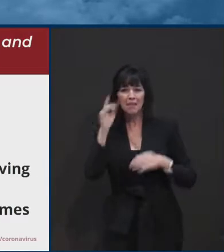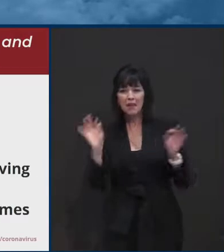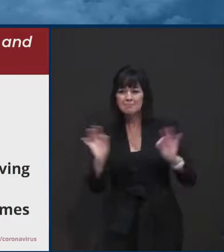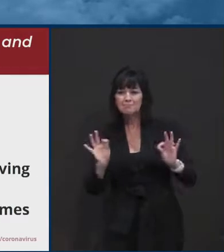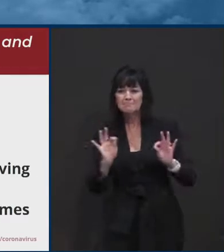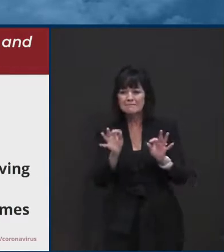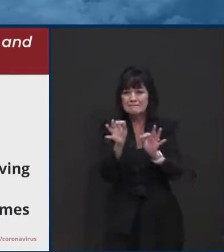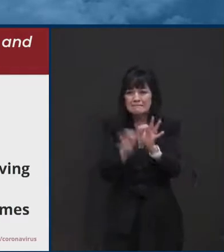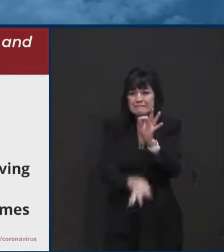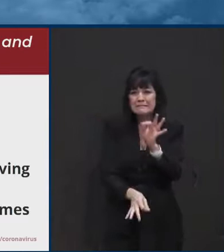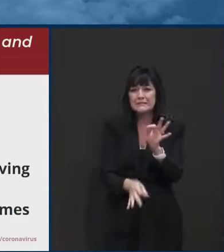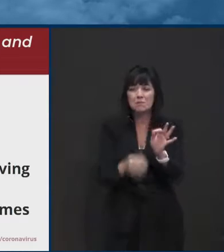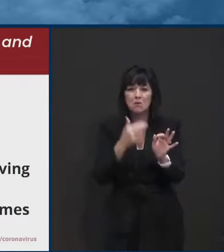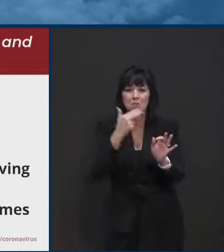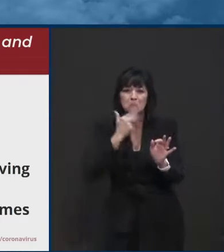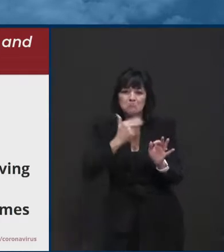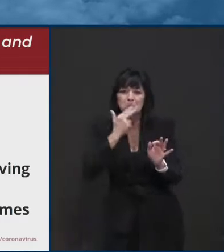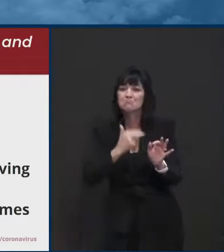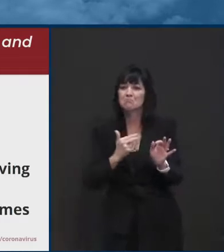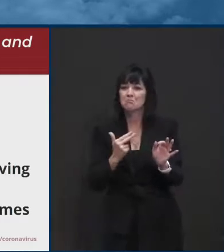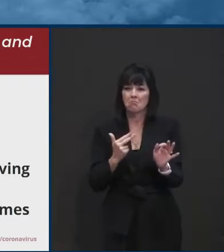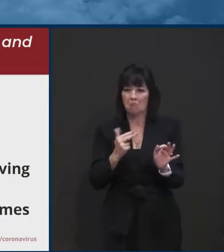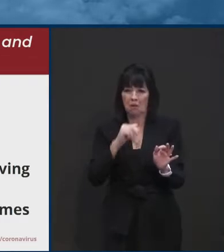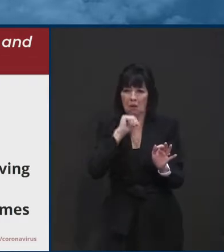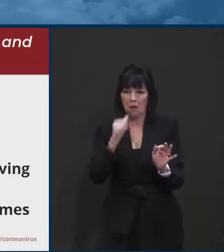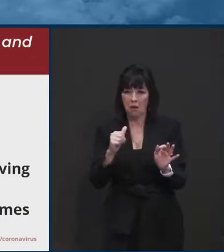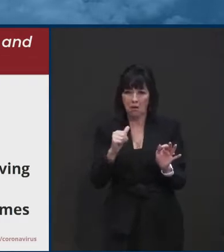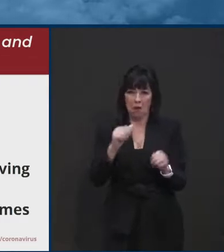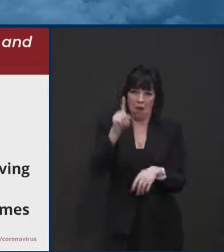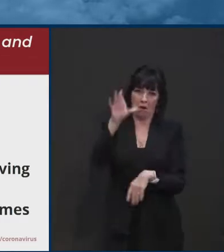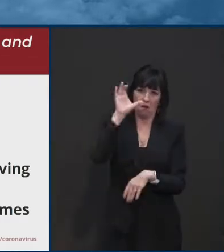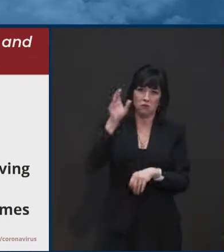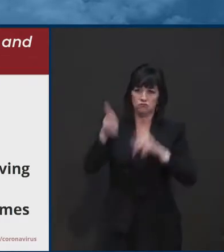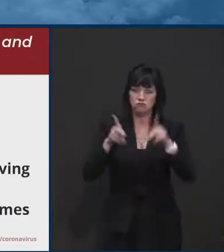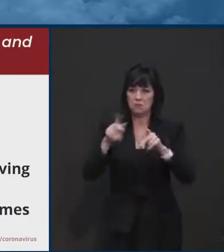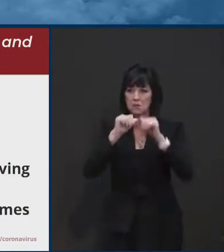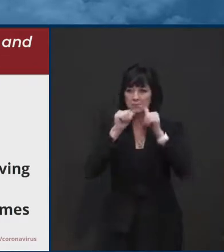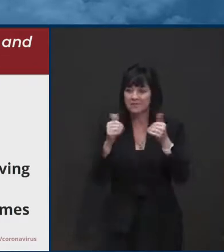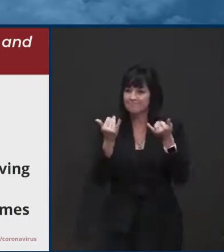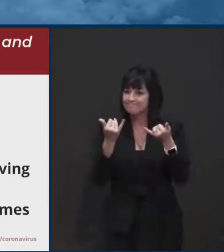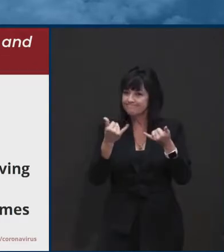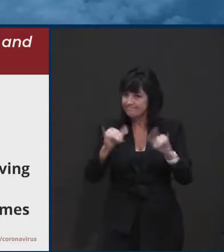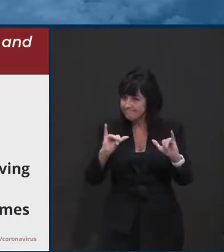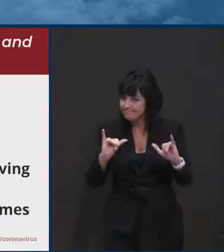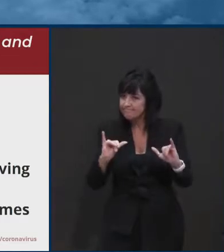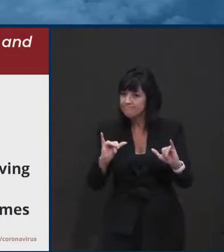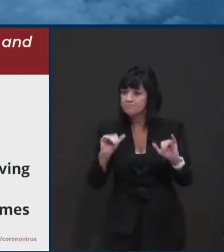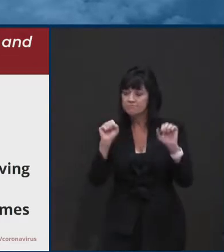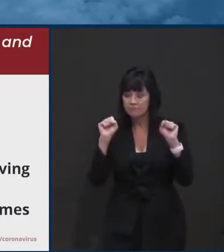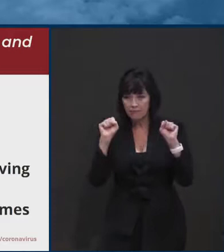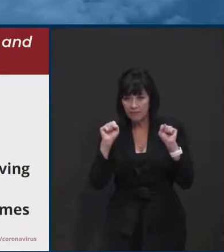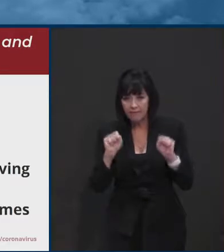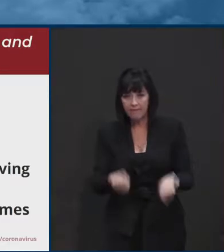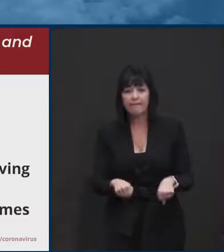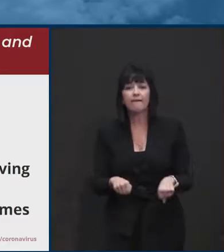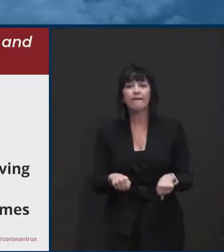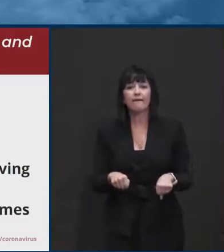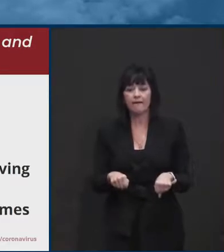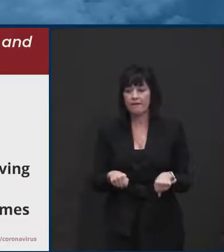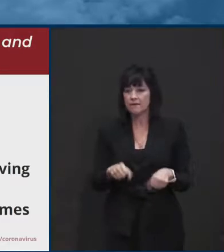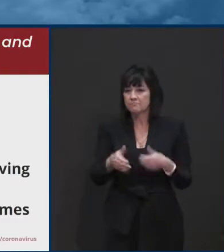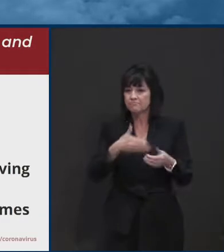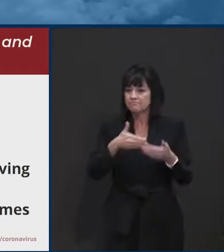gatherings. So, you know, when we look at our data, these are some of the, the, the key concerns that we have, and really the key